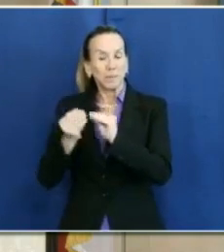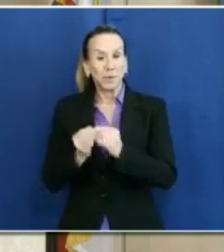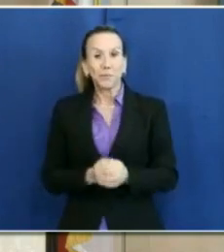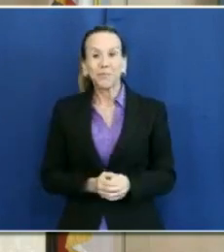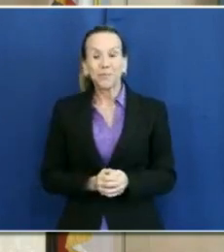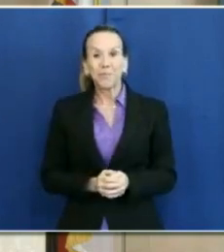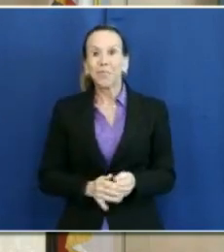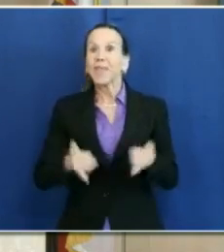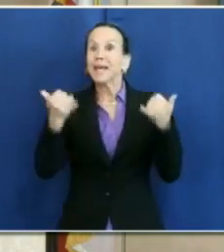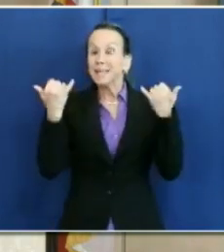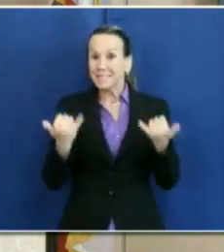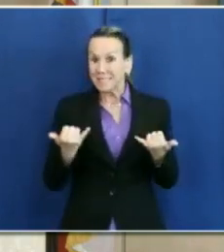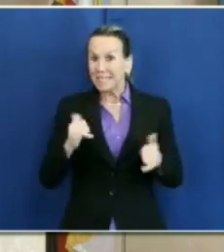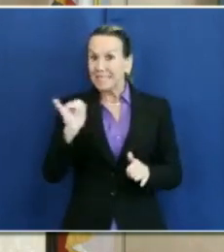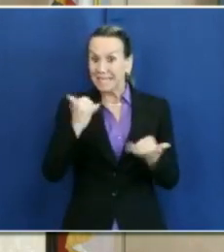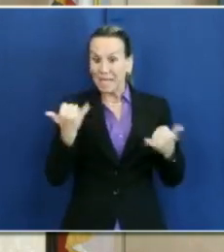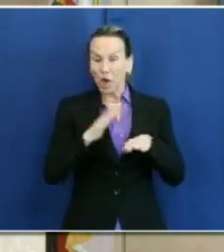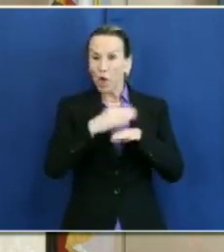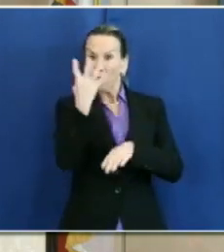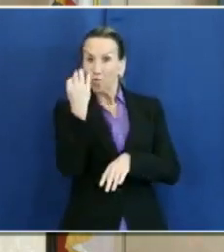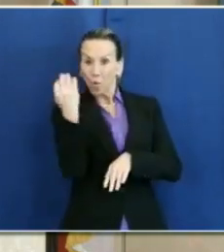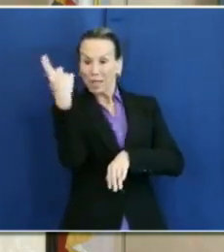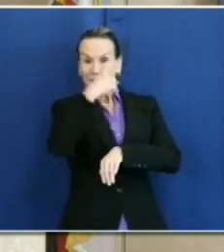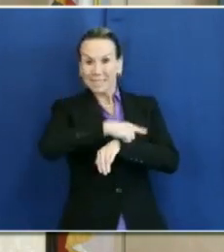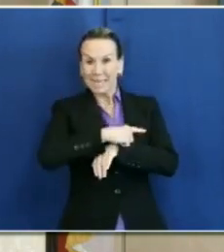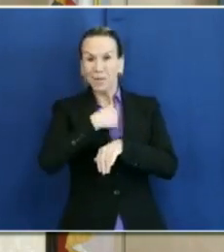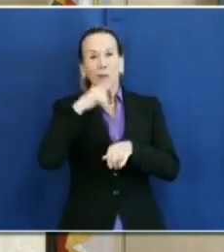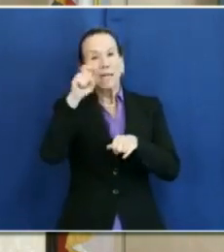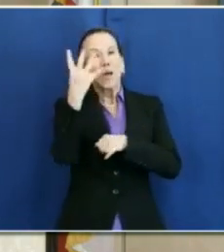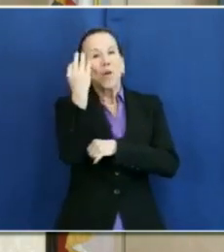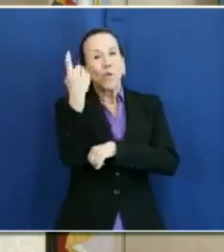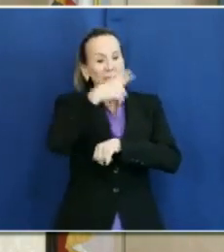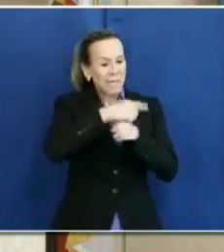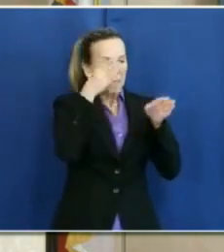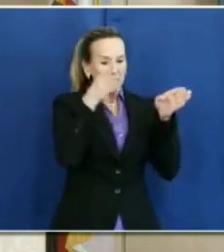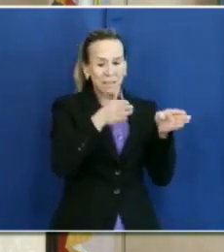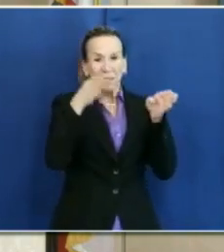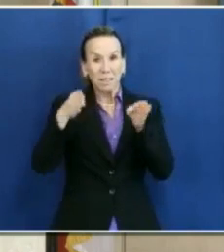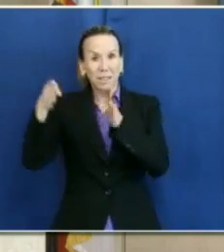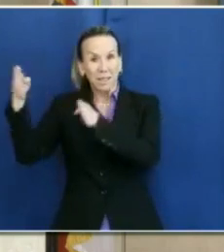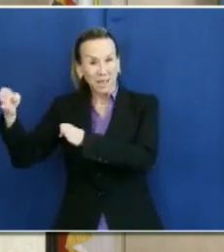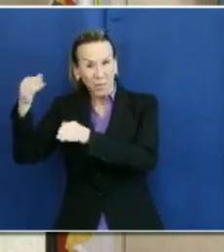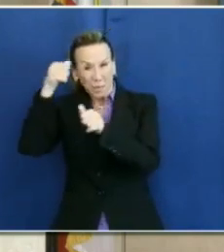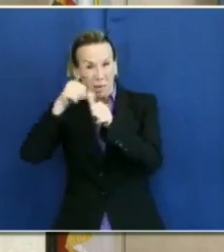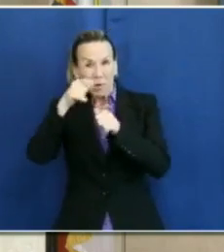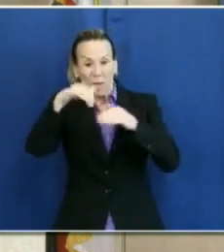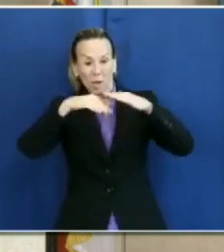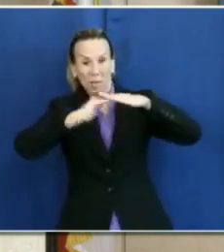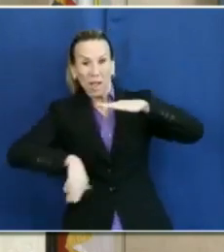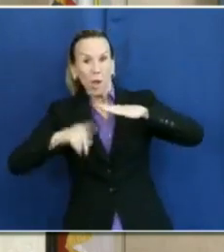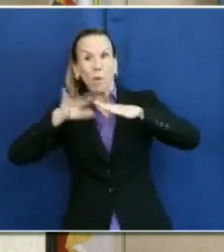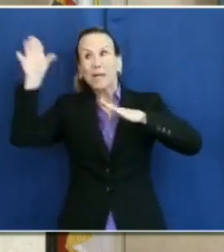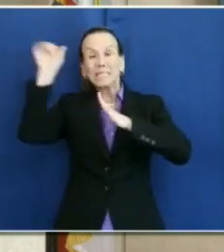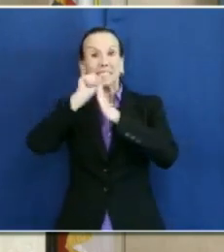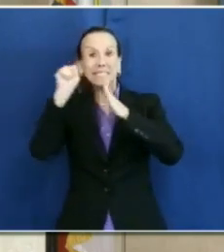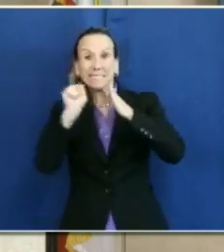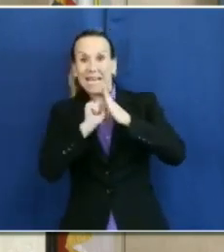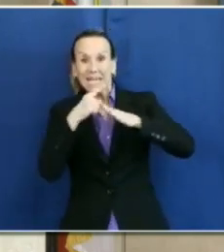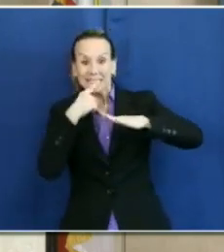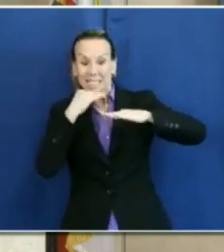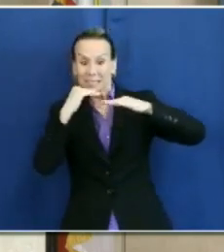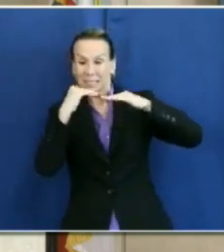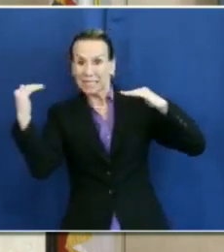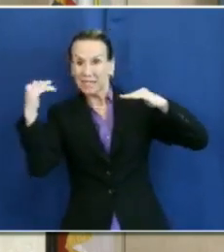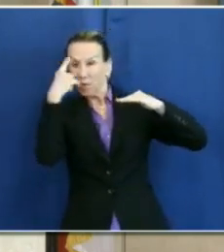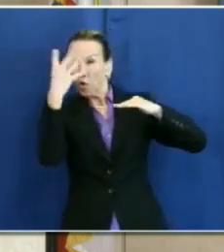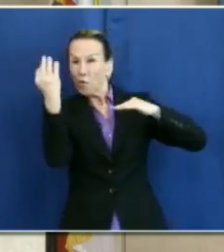also on the countdown to the 14 days that we will need of case counts below the state threshold to give our schools the flexibility